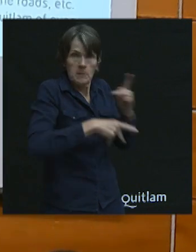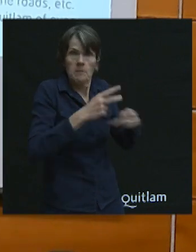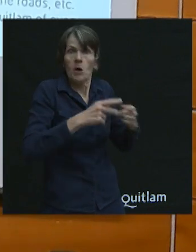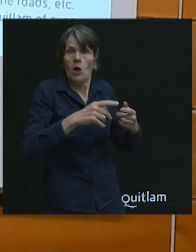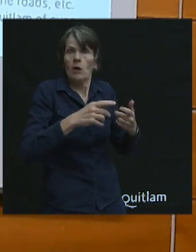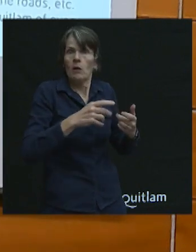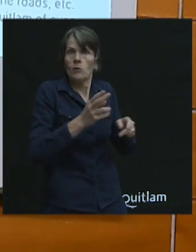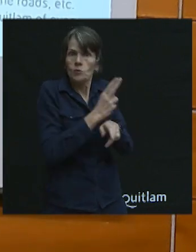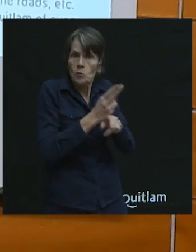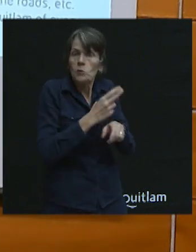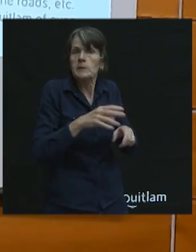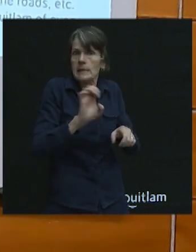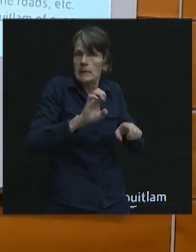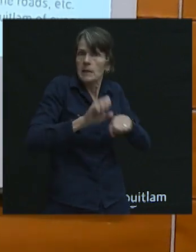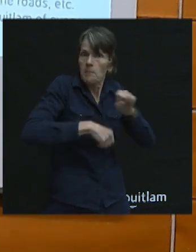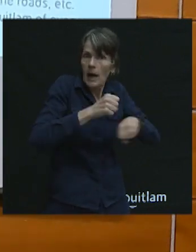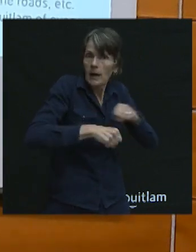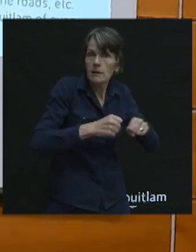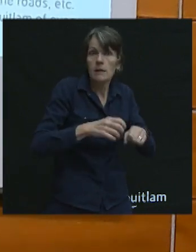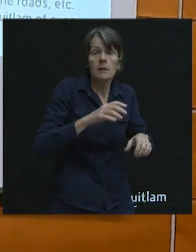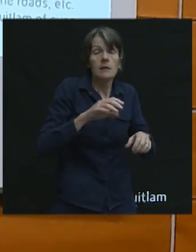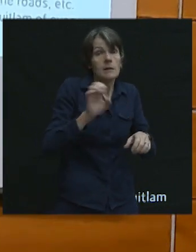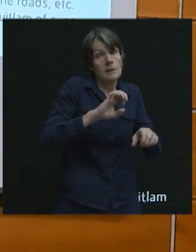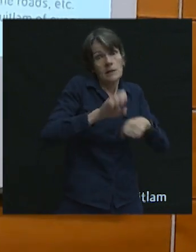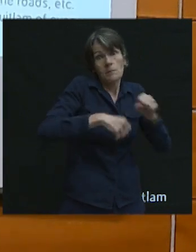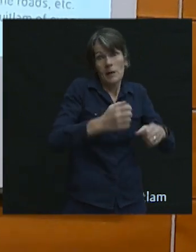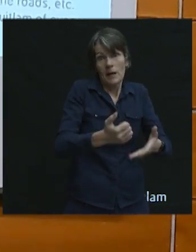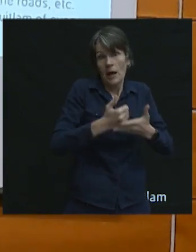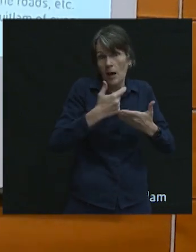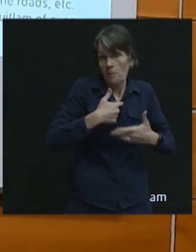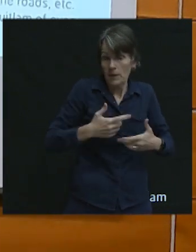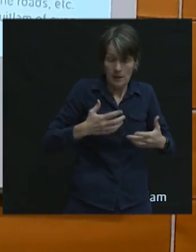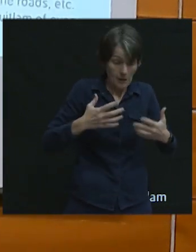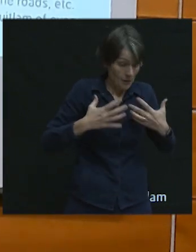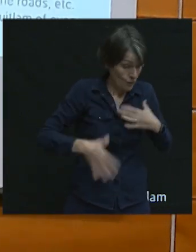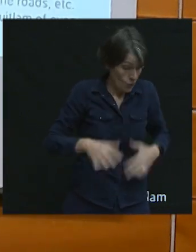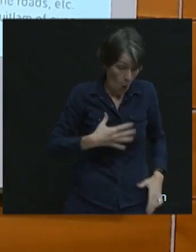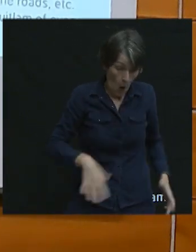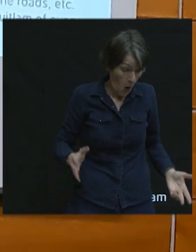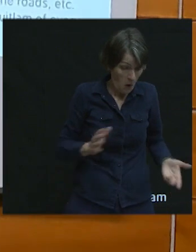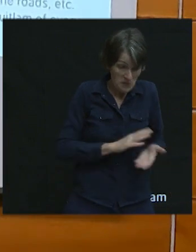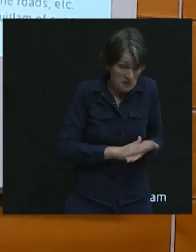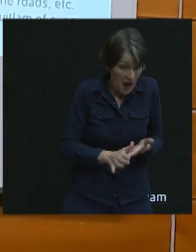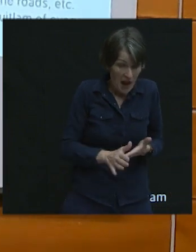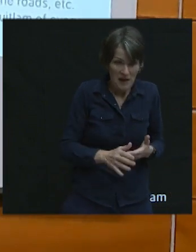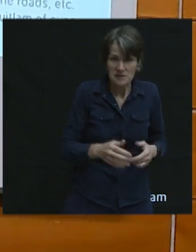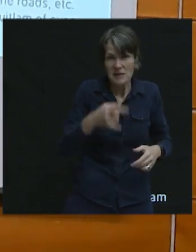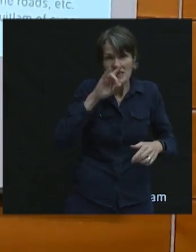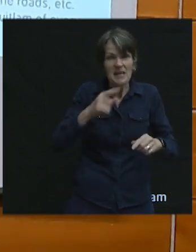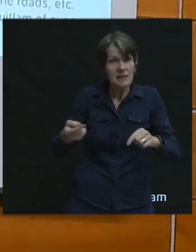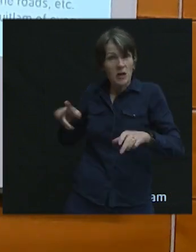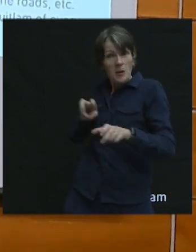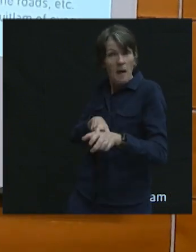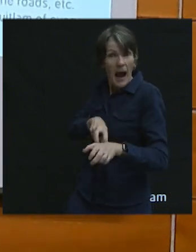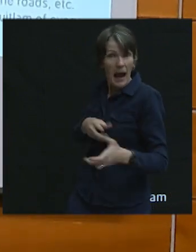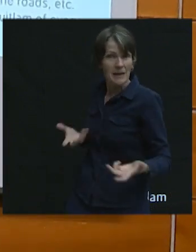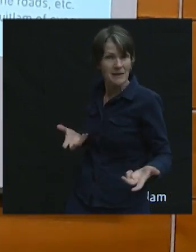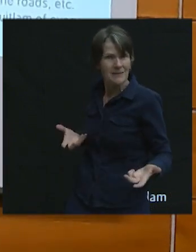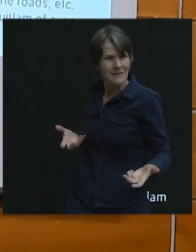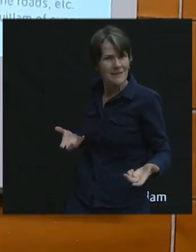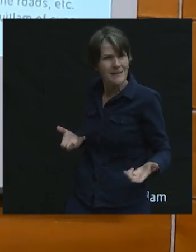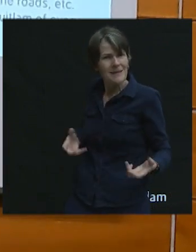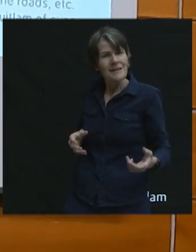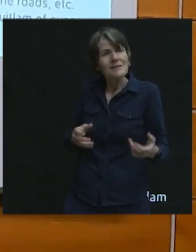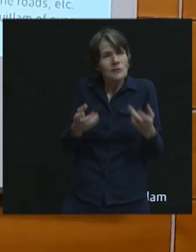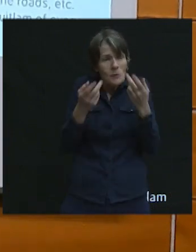they're doing it. So, I'll just say that e-bikes help in wearing your work clothes, or wearing your fancy clothes, or putting your kids on the back and doing these things. So, I think sort of